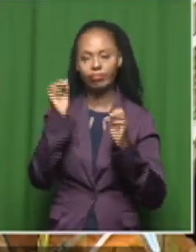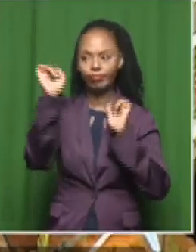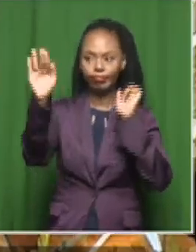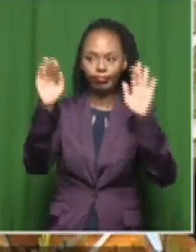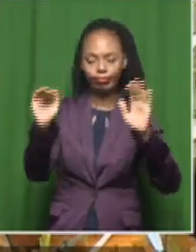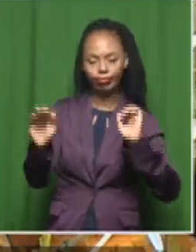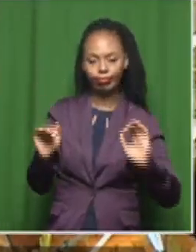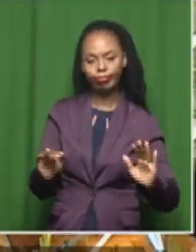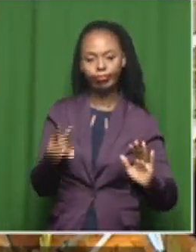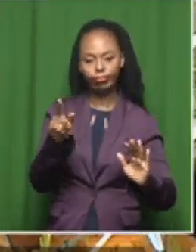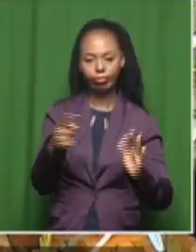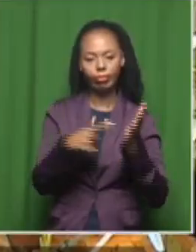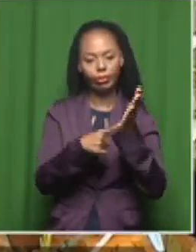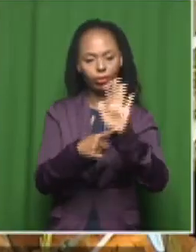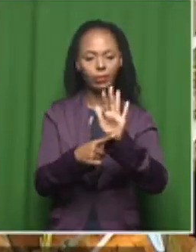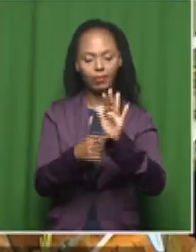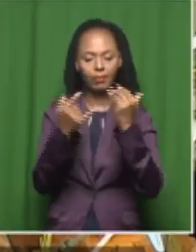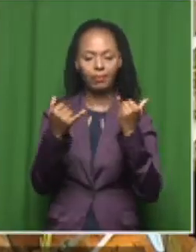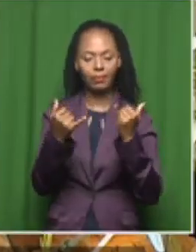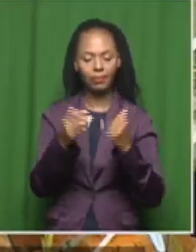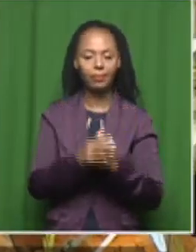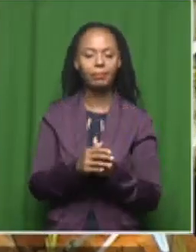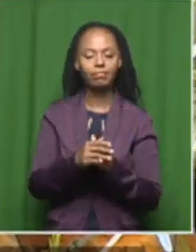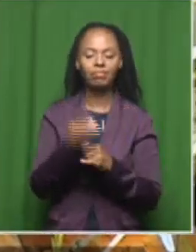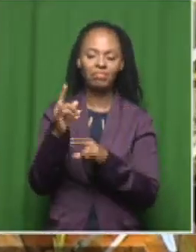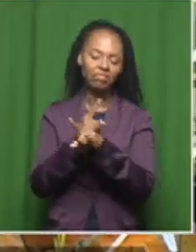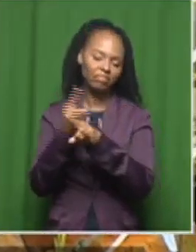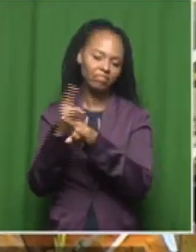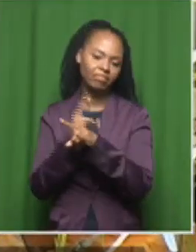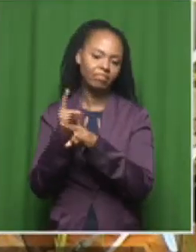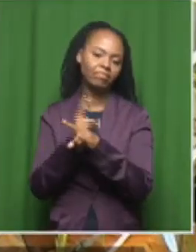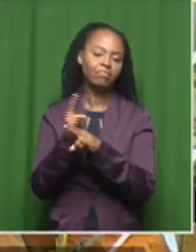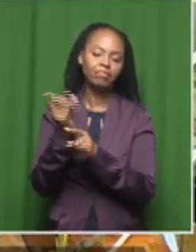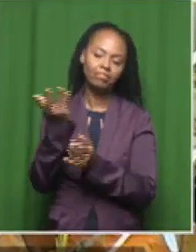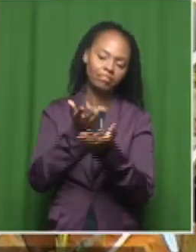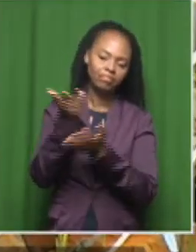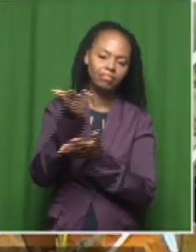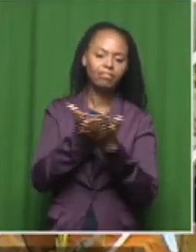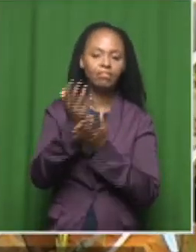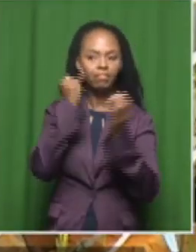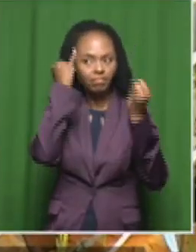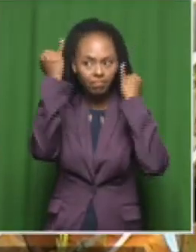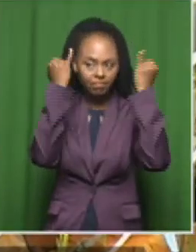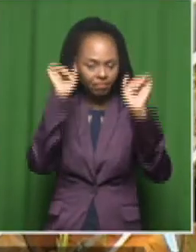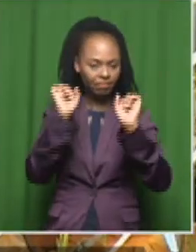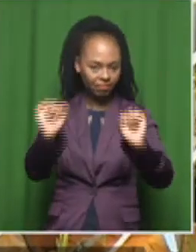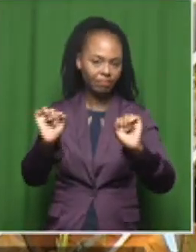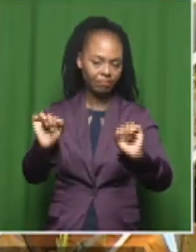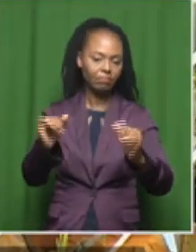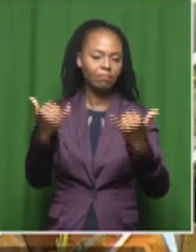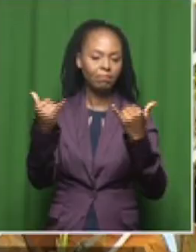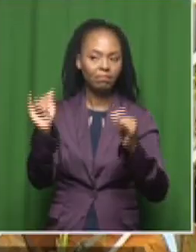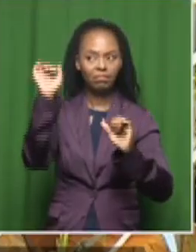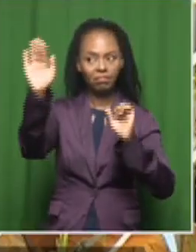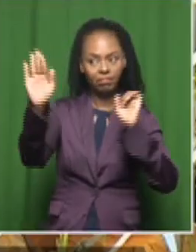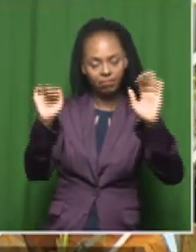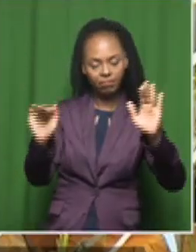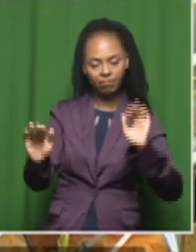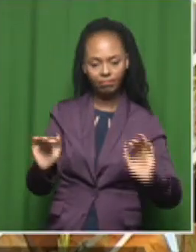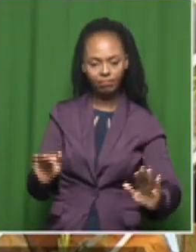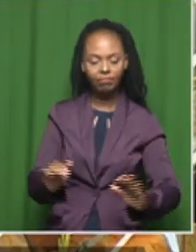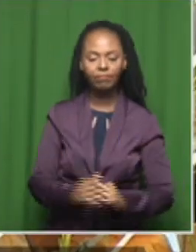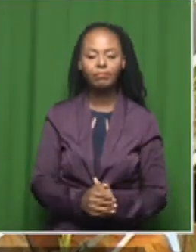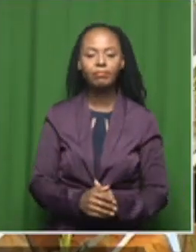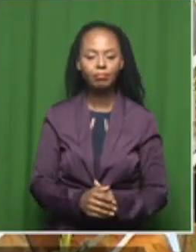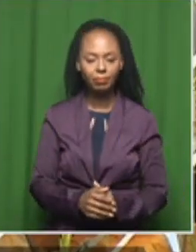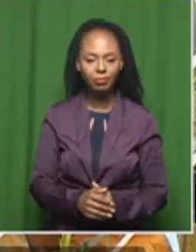inside the hall behind me so that we can look at some of the innovations that are on display. I've taken a